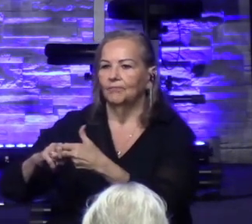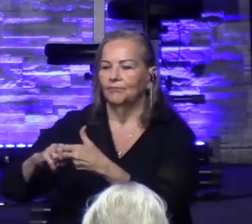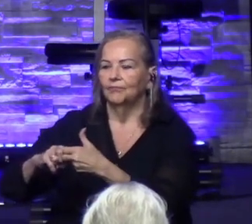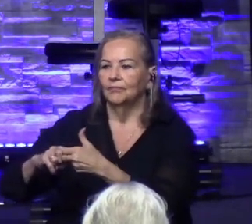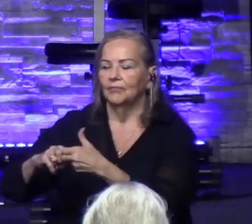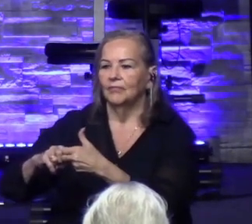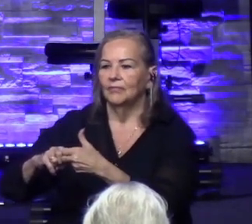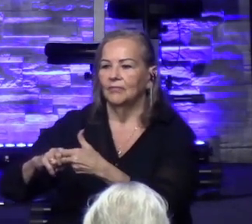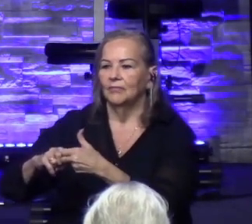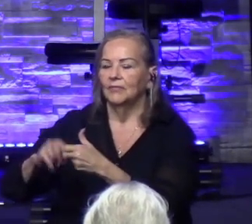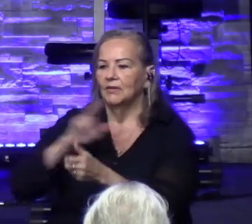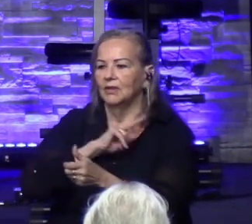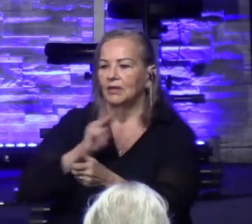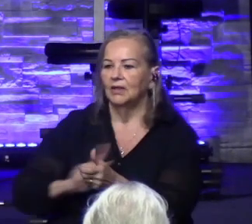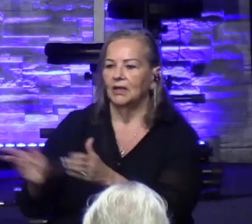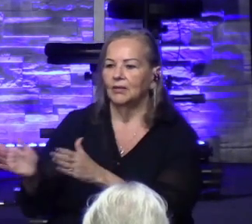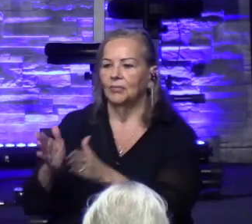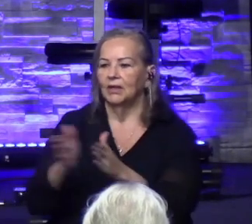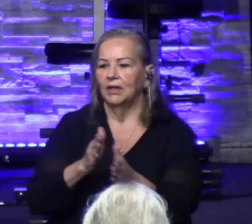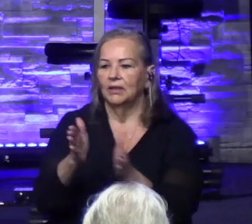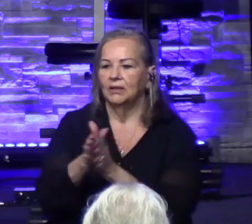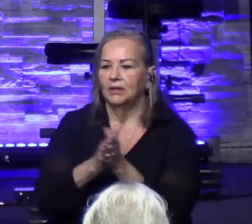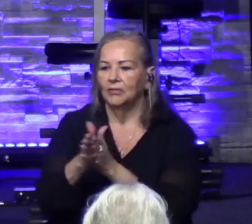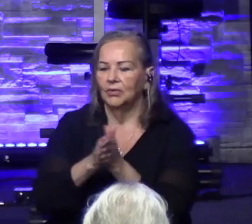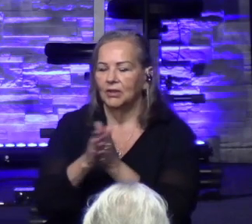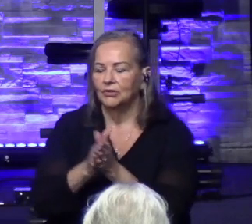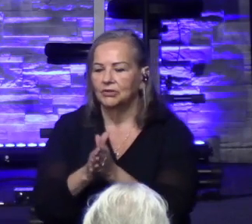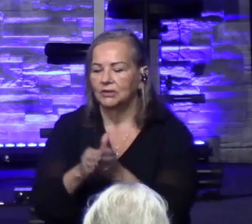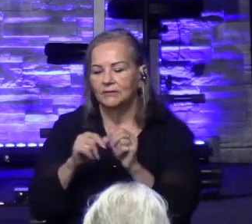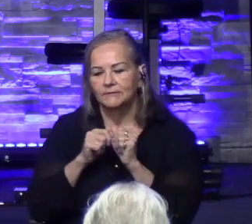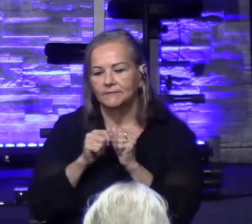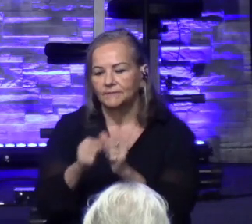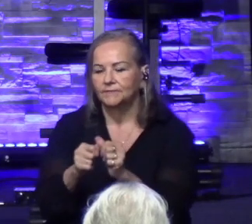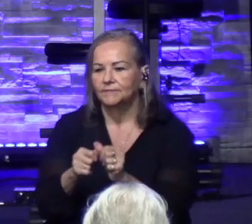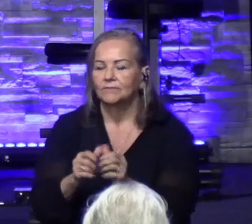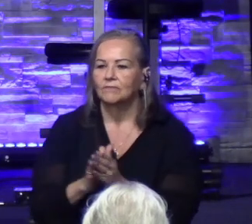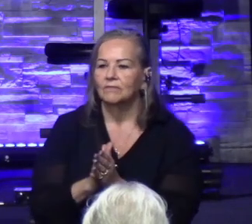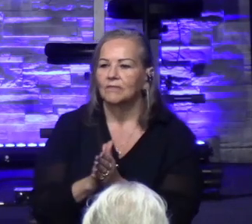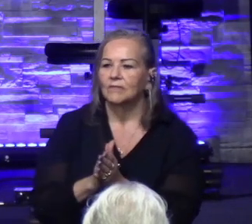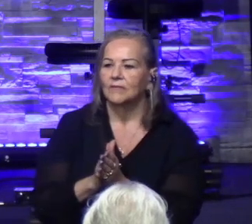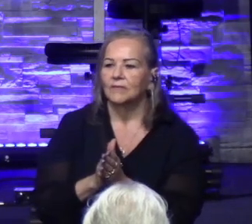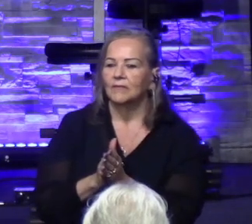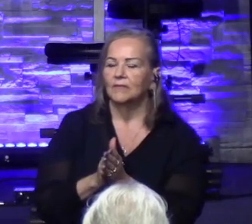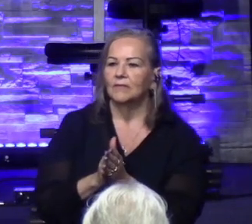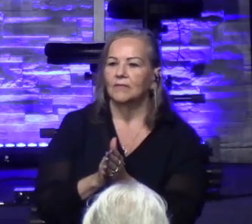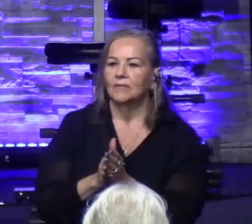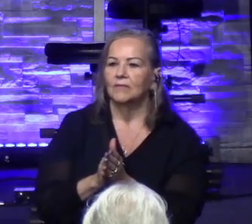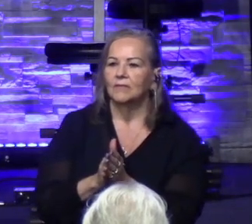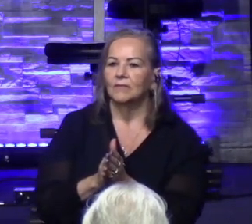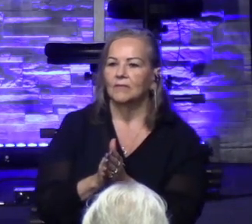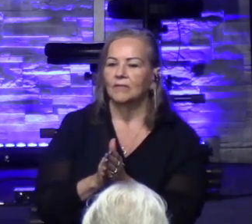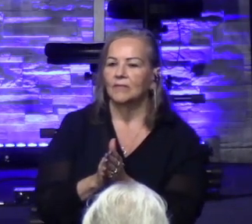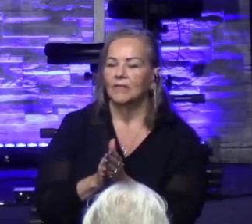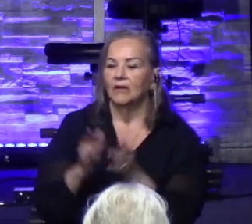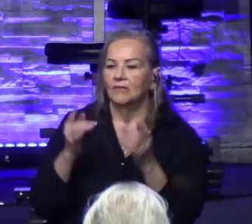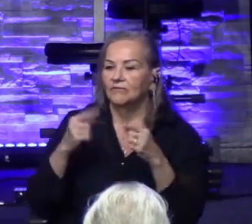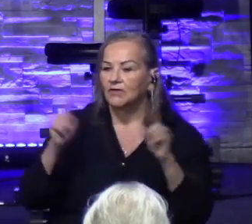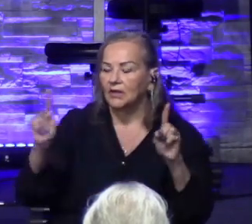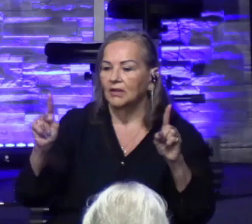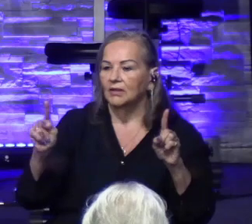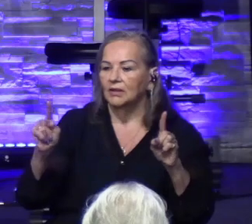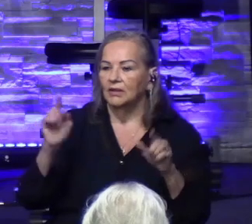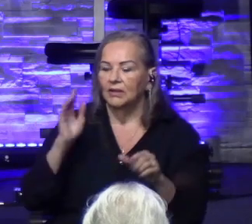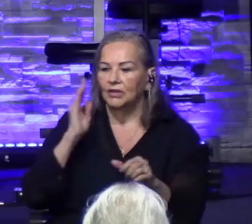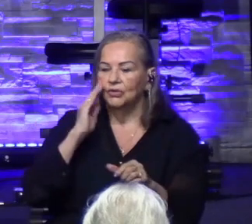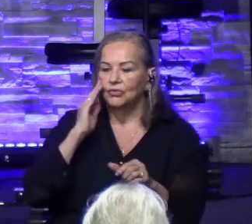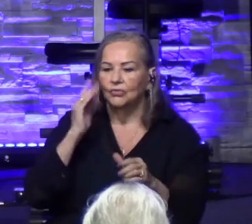He had a plan. He had passion. And he was persistent in all that he did. And finally, he knew that